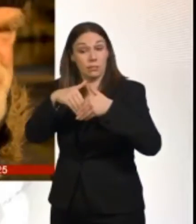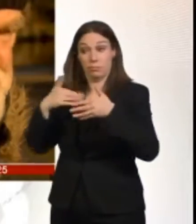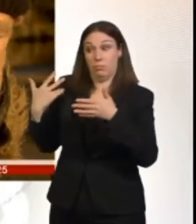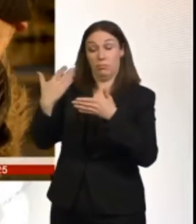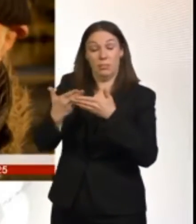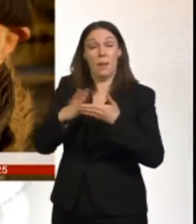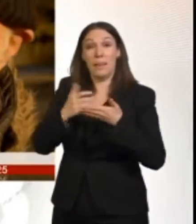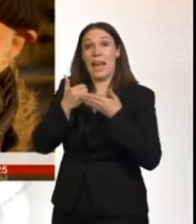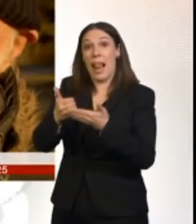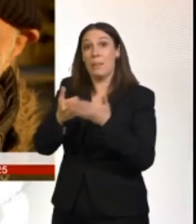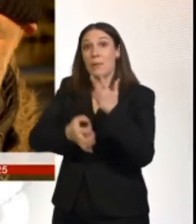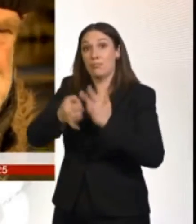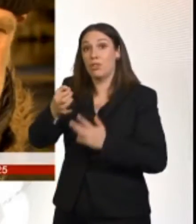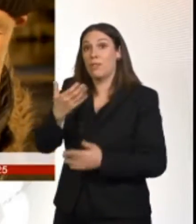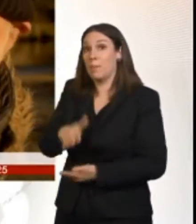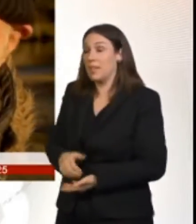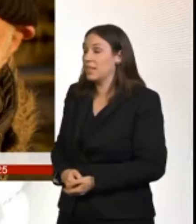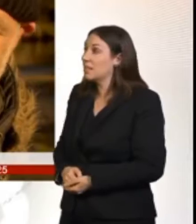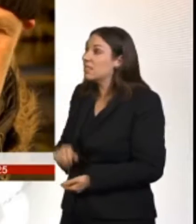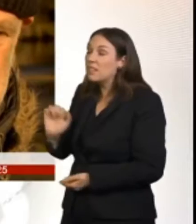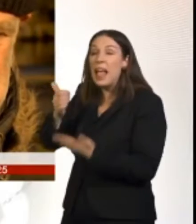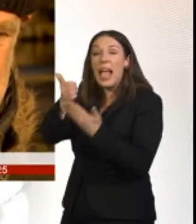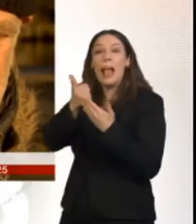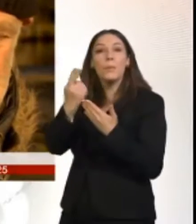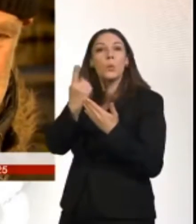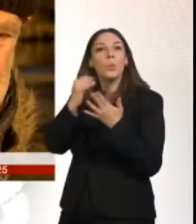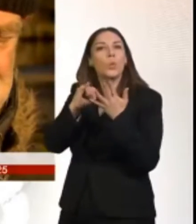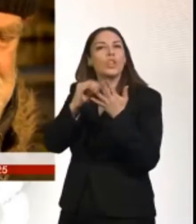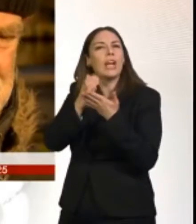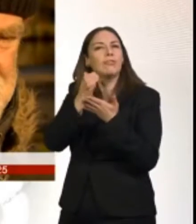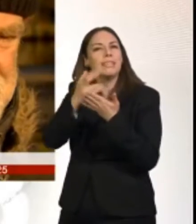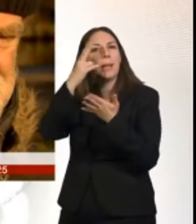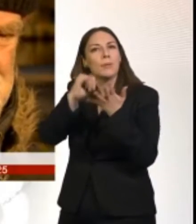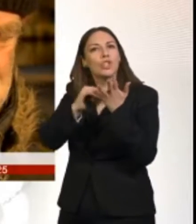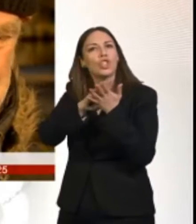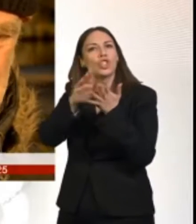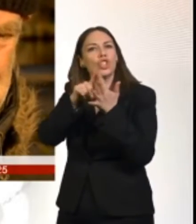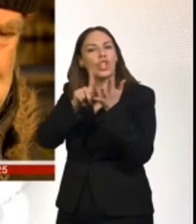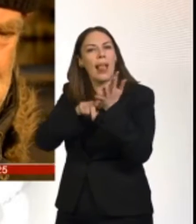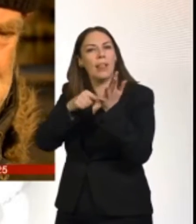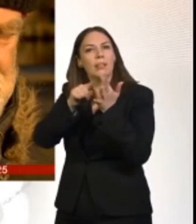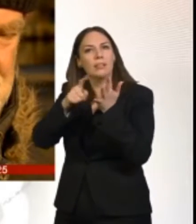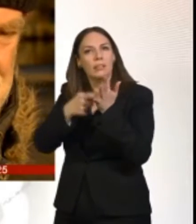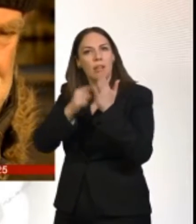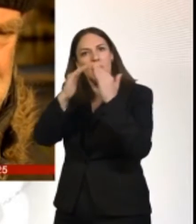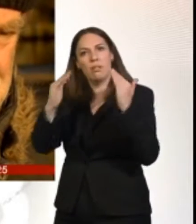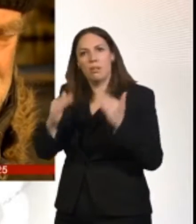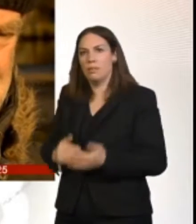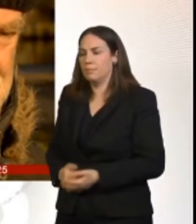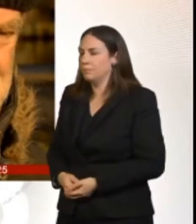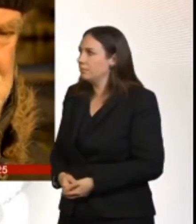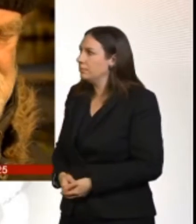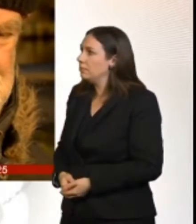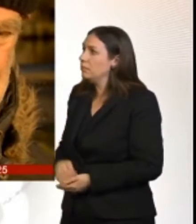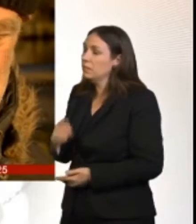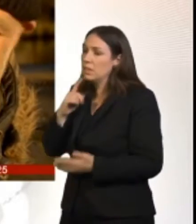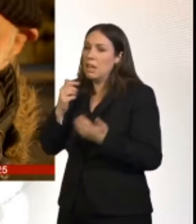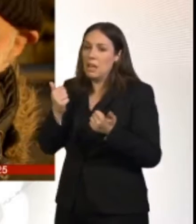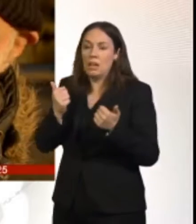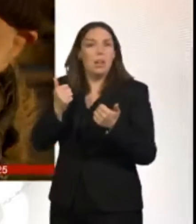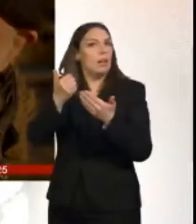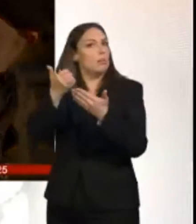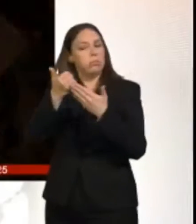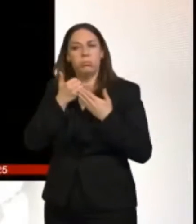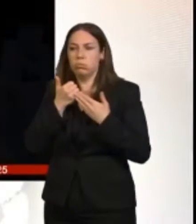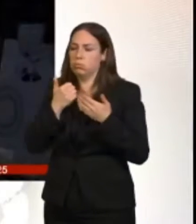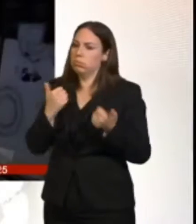I can switch a light on when I want and it's not dark. know what mean? Instead of having a candle in the tent trying to burn myself out. Yeah, it's just brilliant.